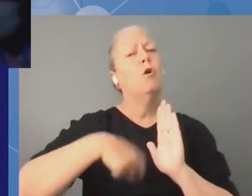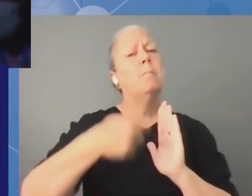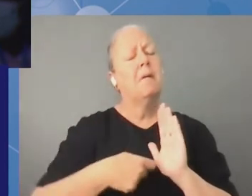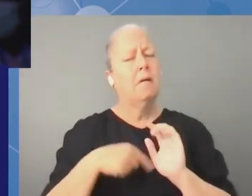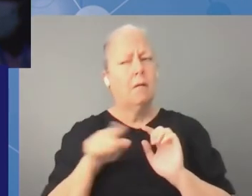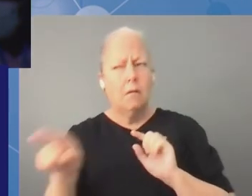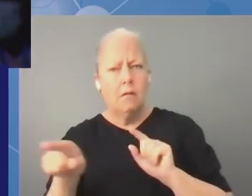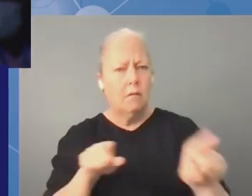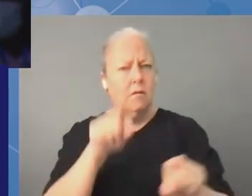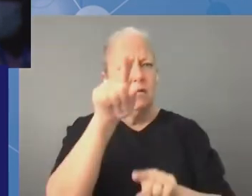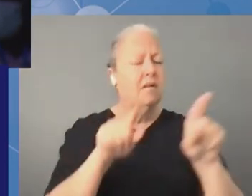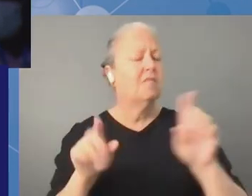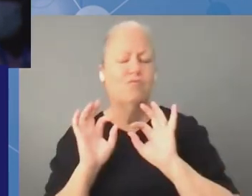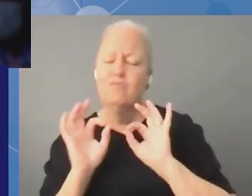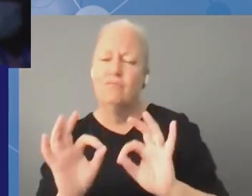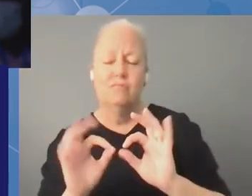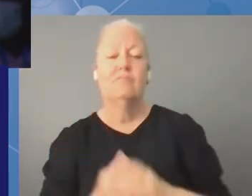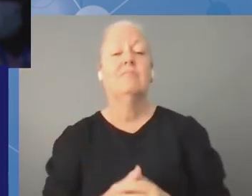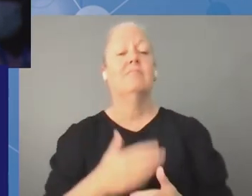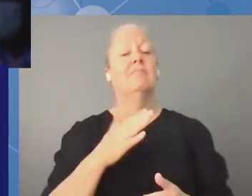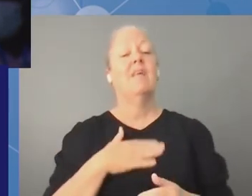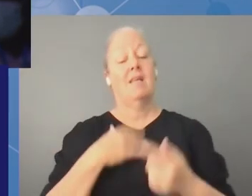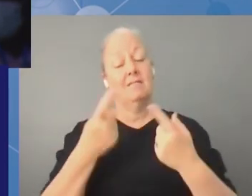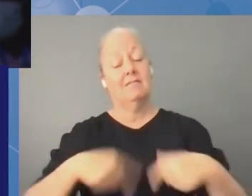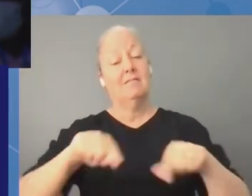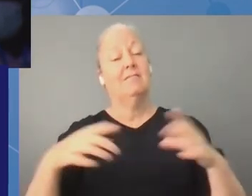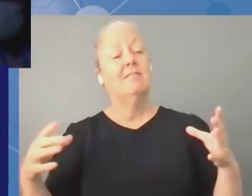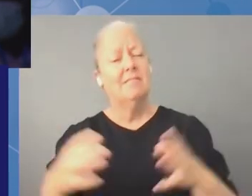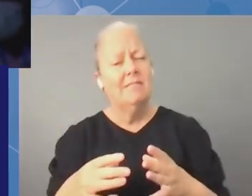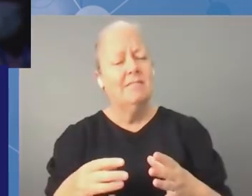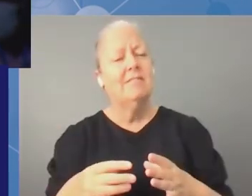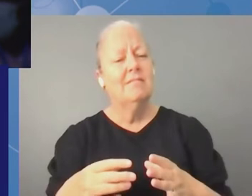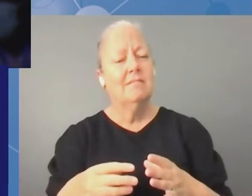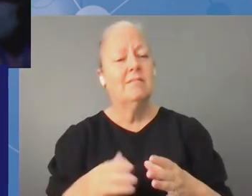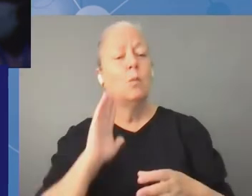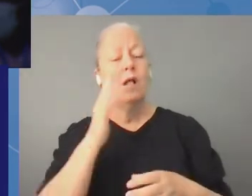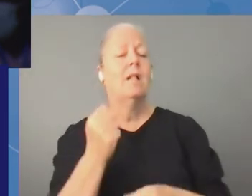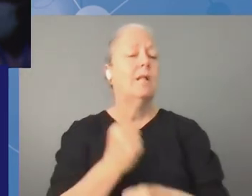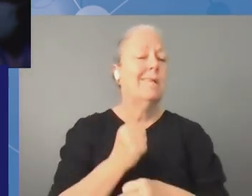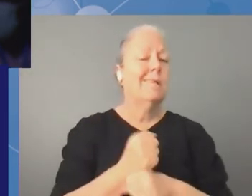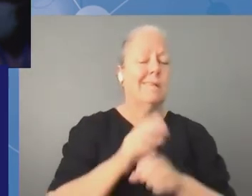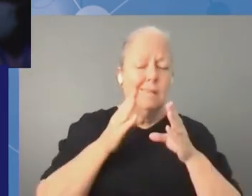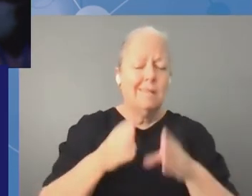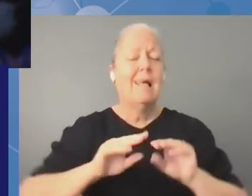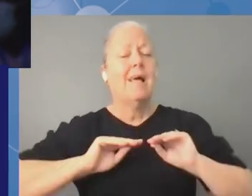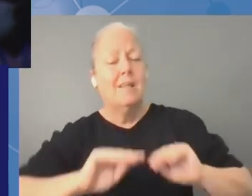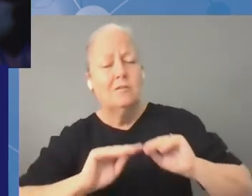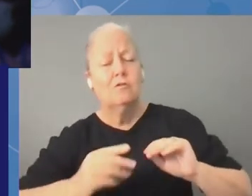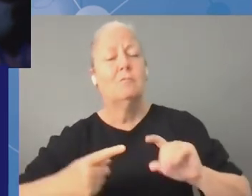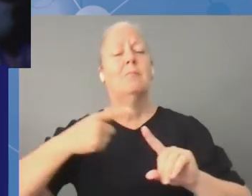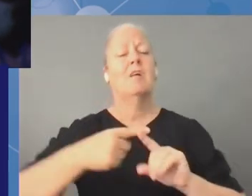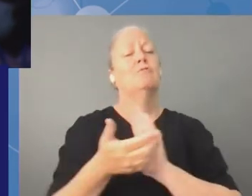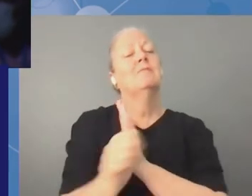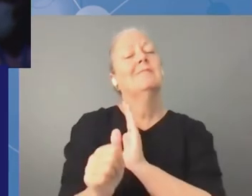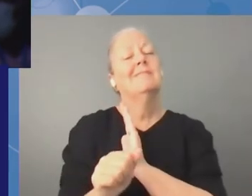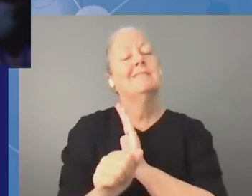coalition will be working together with them very soon on education and skills so we're going to develop where they